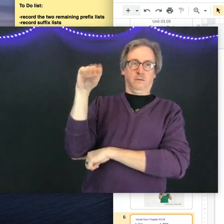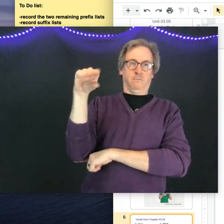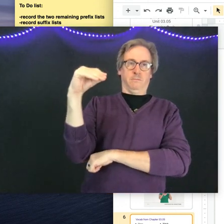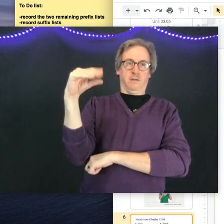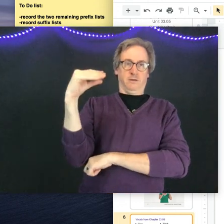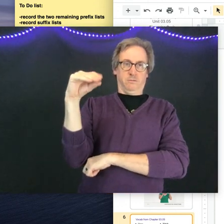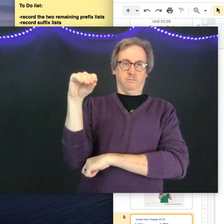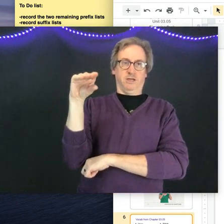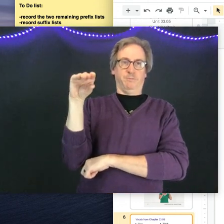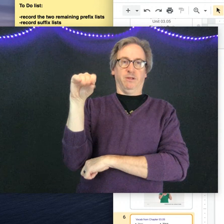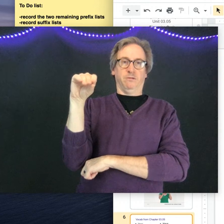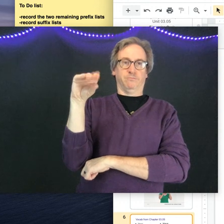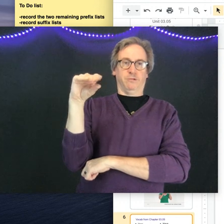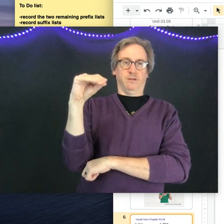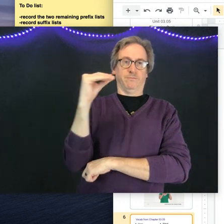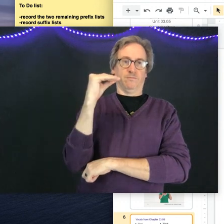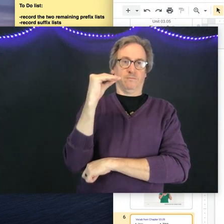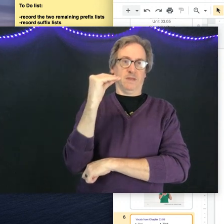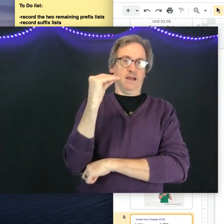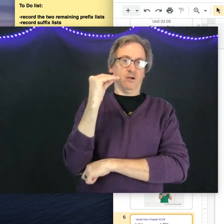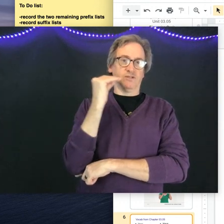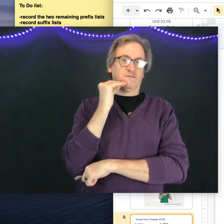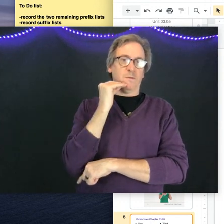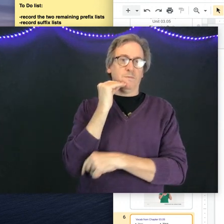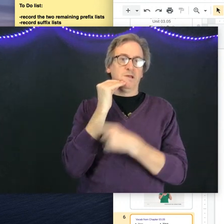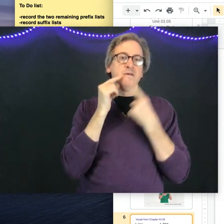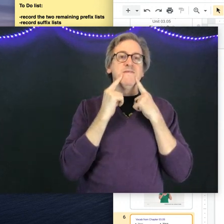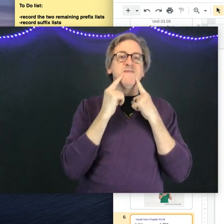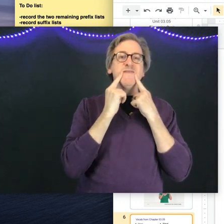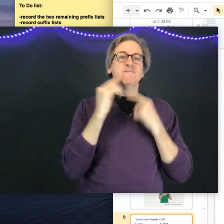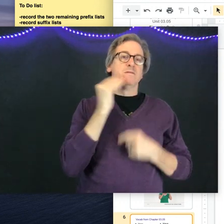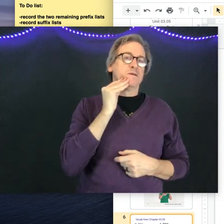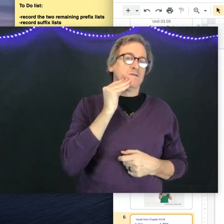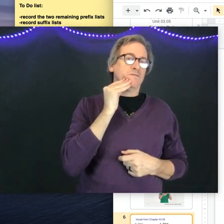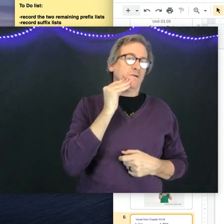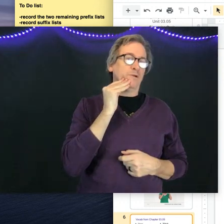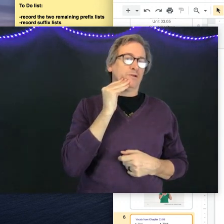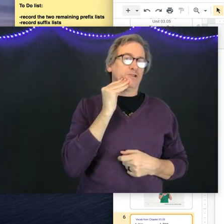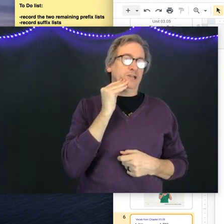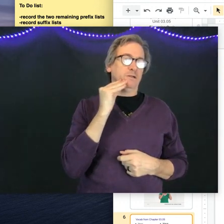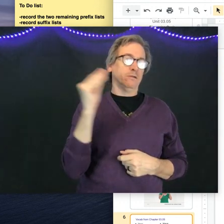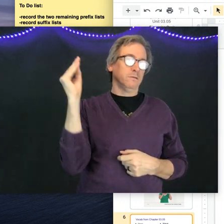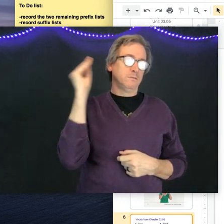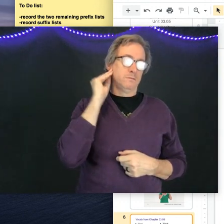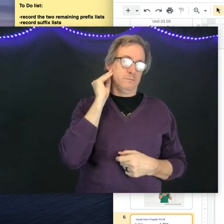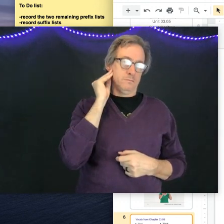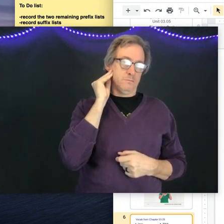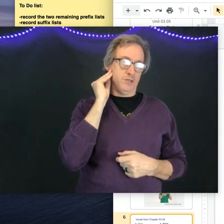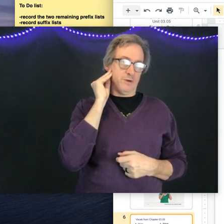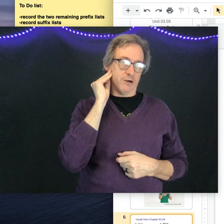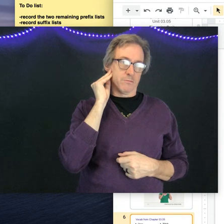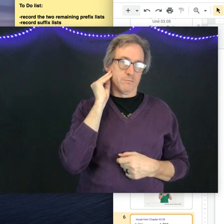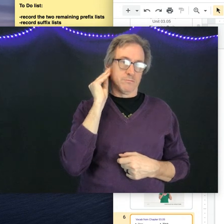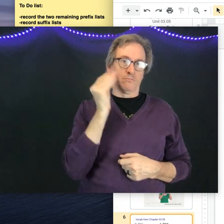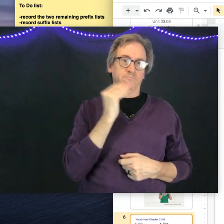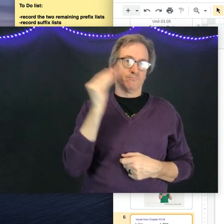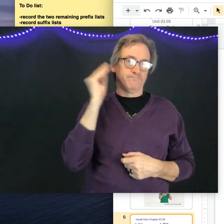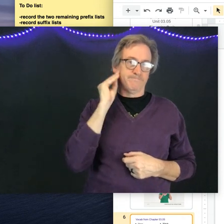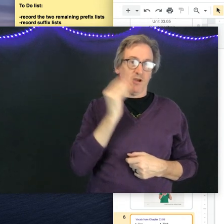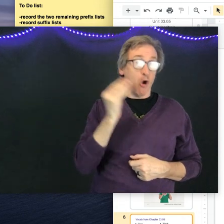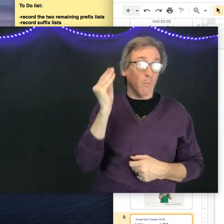I don't know, duck bill. Right? And it goes from your chin to your ear.